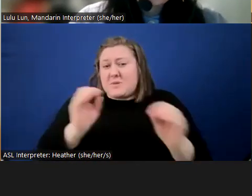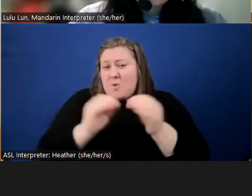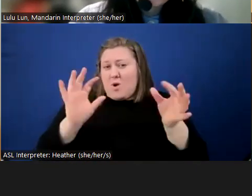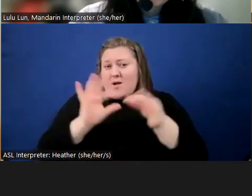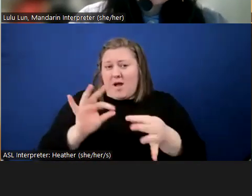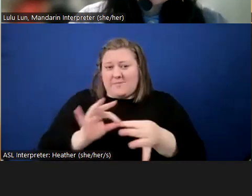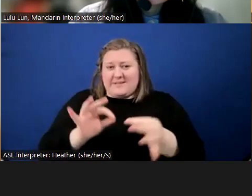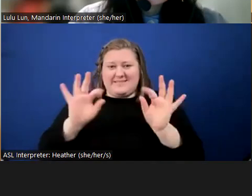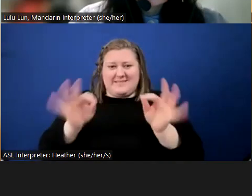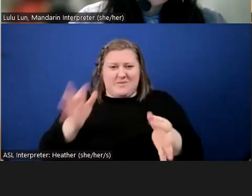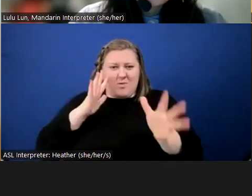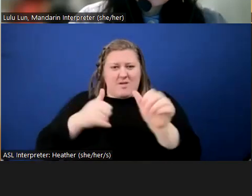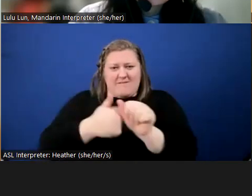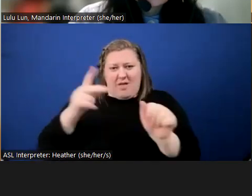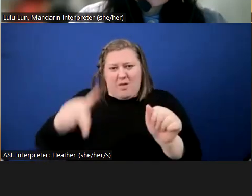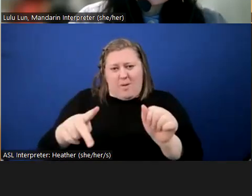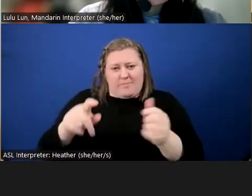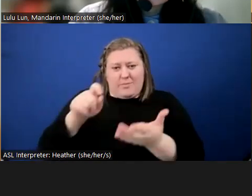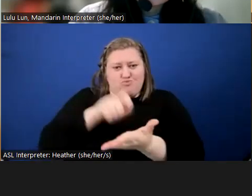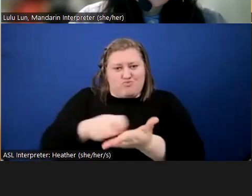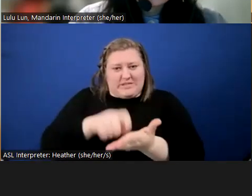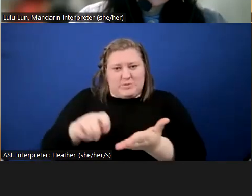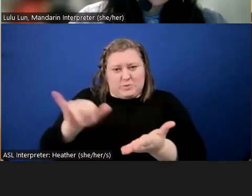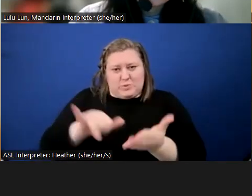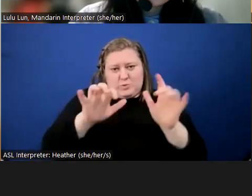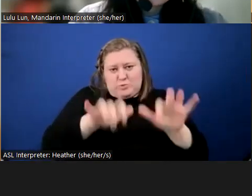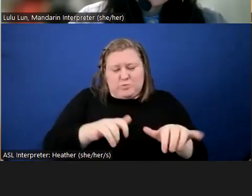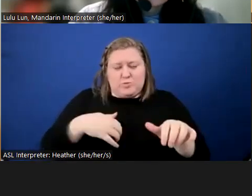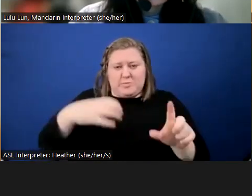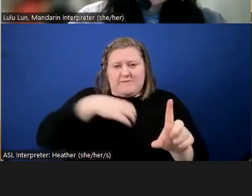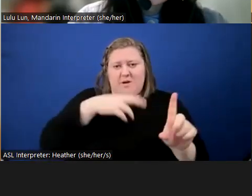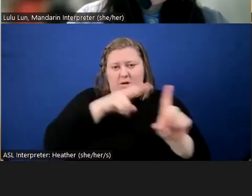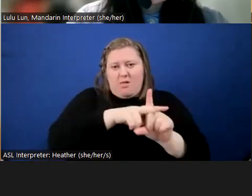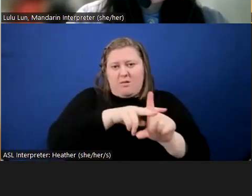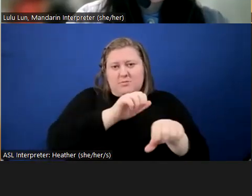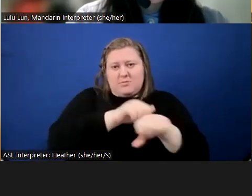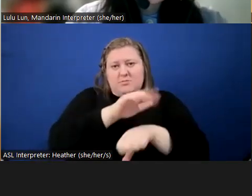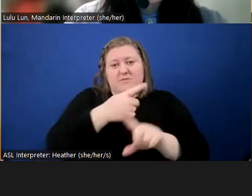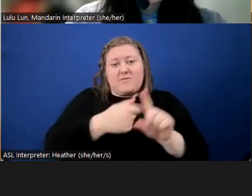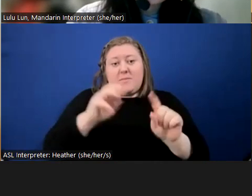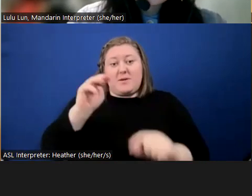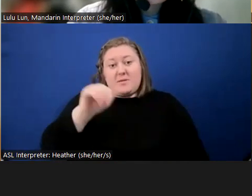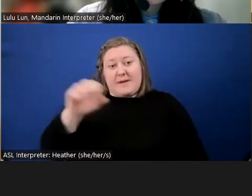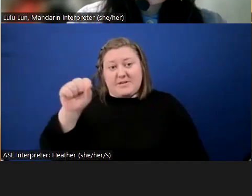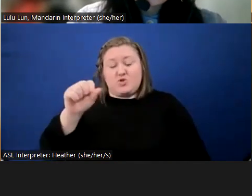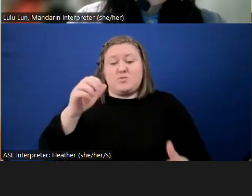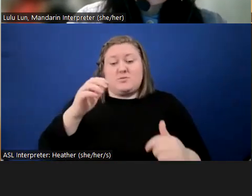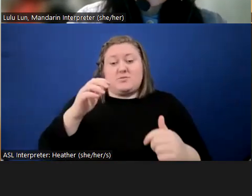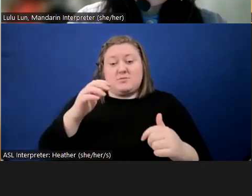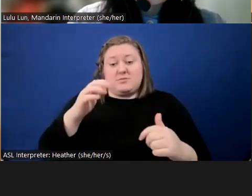certainly follow up with the written comments likely to be filed from the Massachusetts environmental justice table.